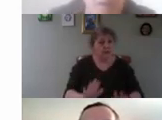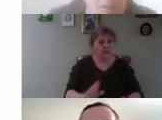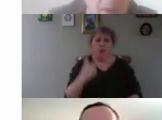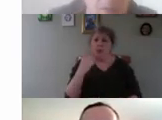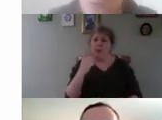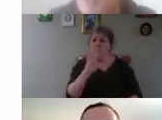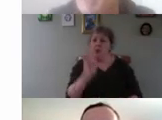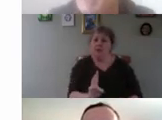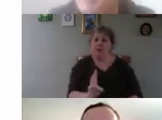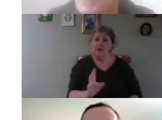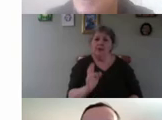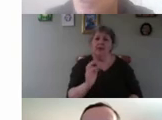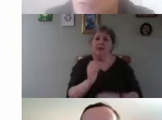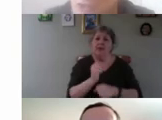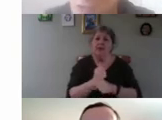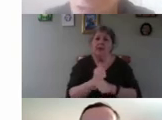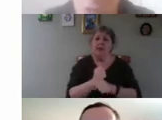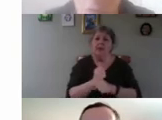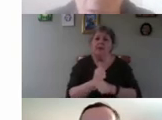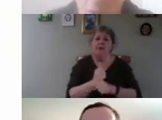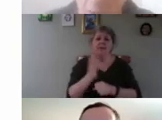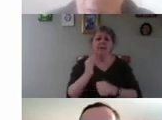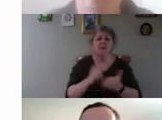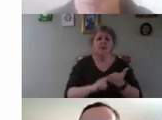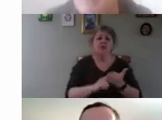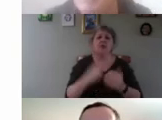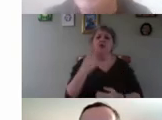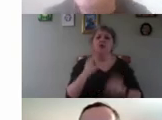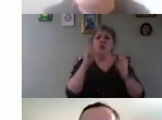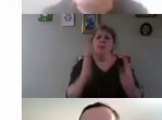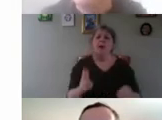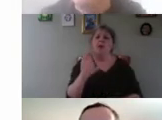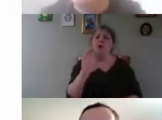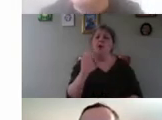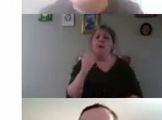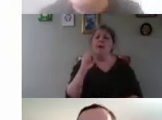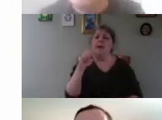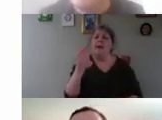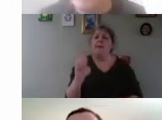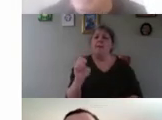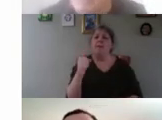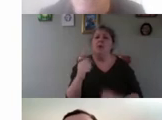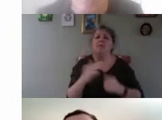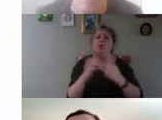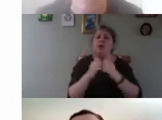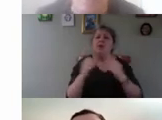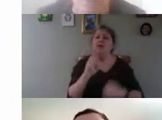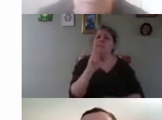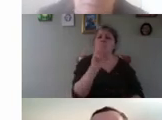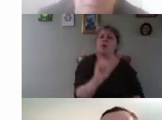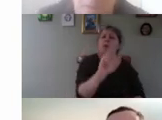I may about a whether you would use two power cables one for each propagator